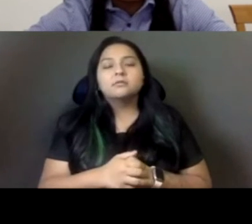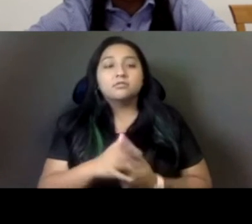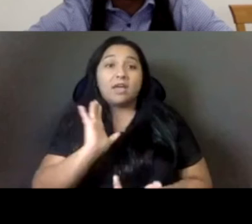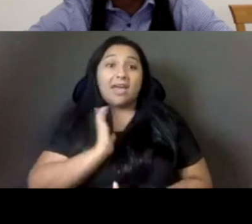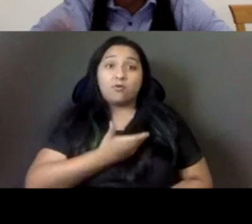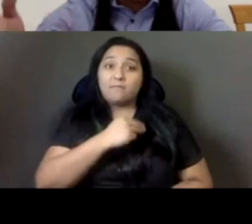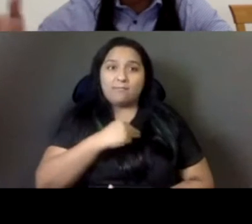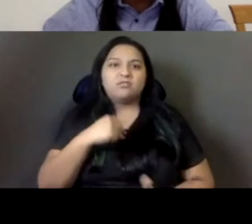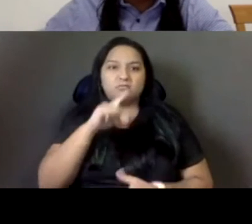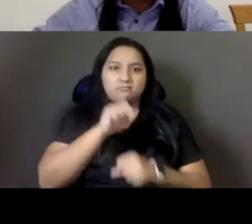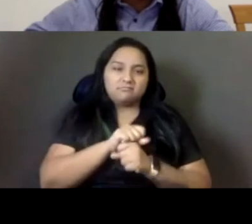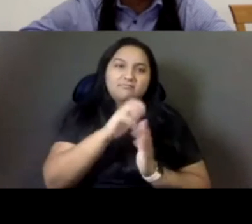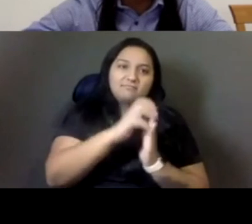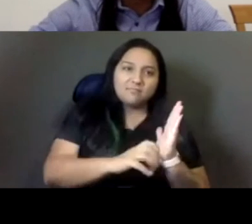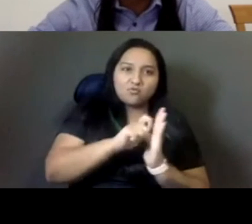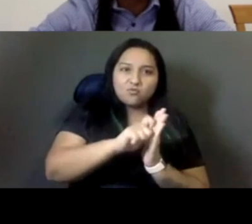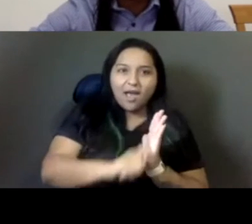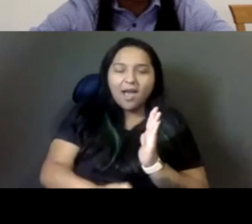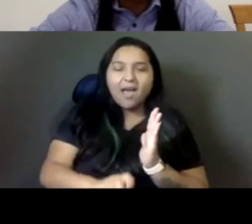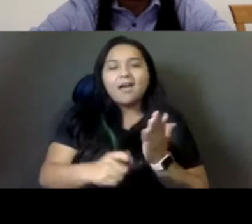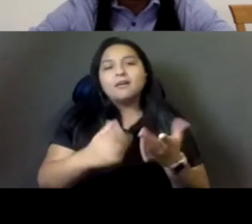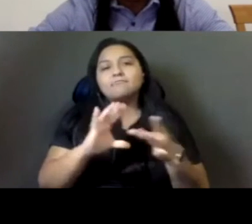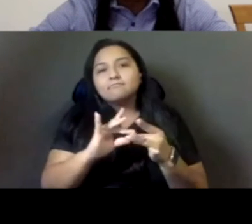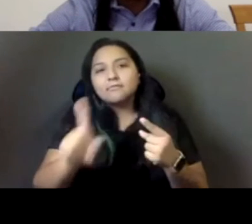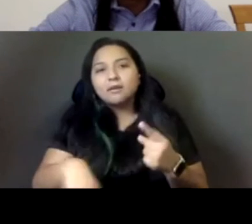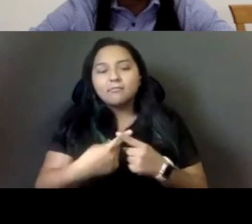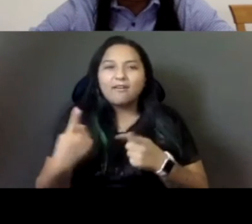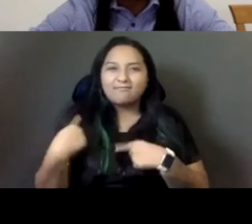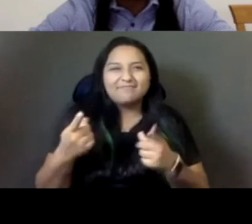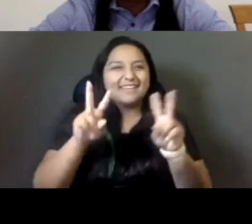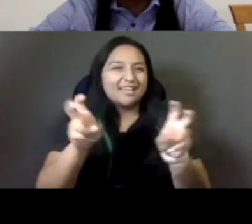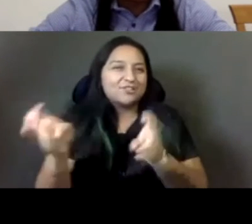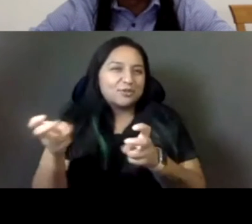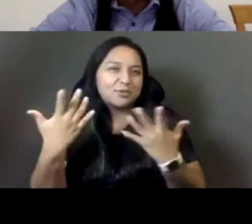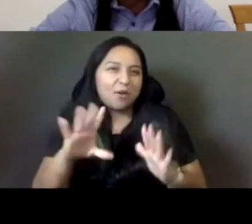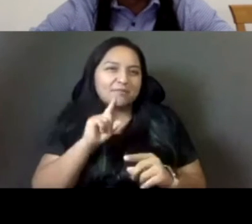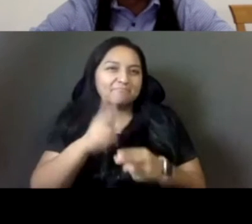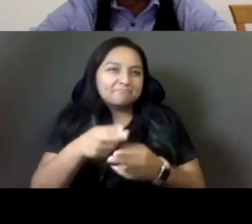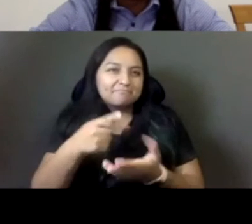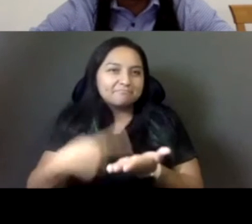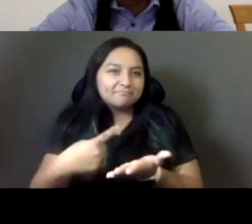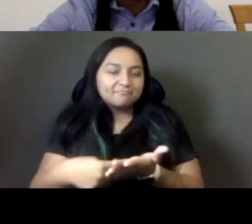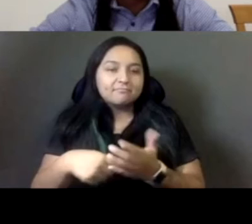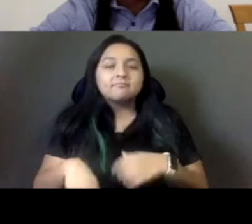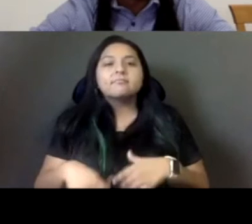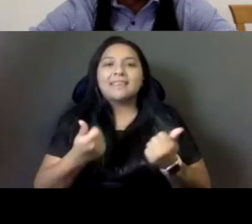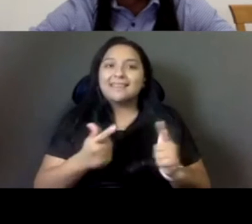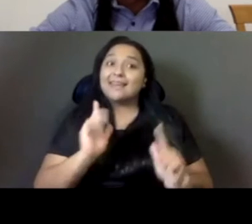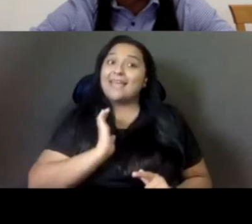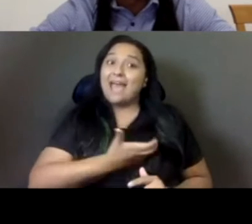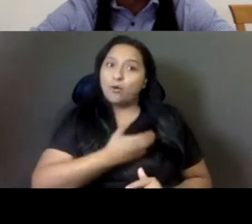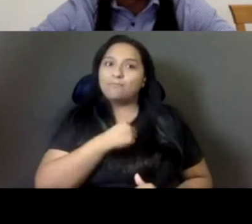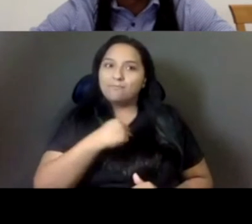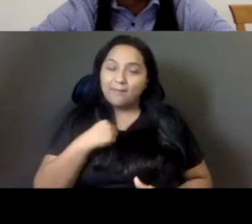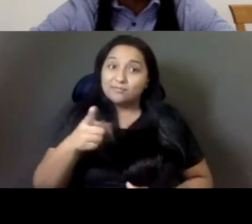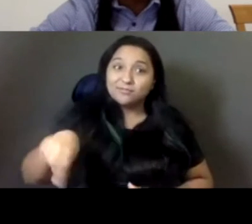around like, you know, some of like the issues that we've been discussing and really like letting our members, letting like the young people be like their own, like best